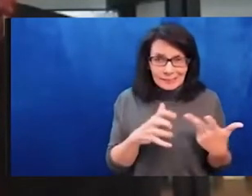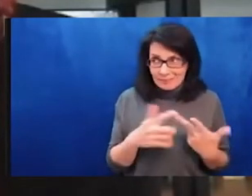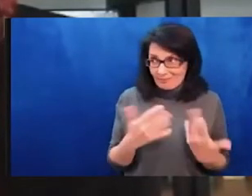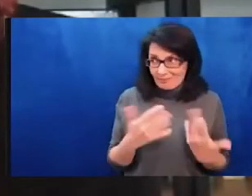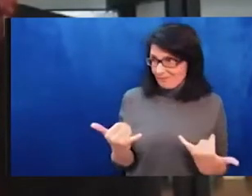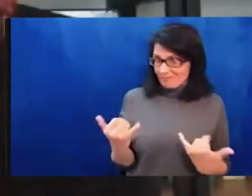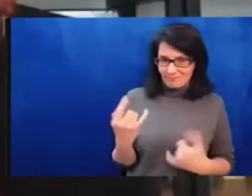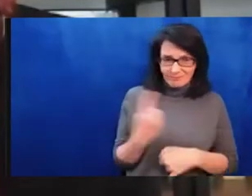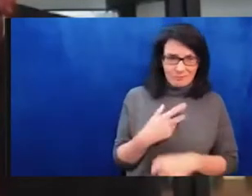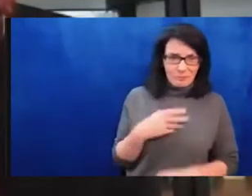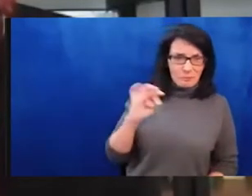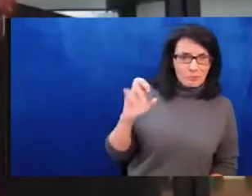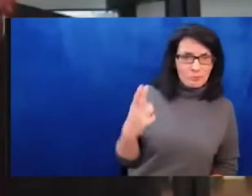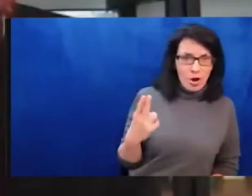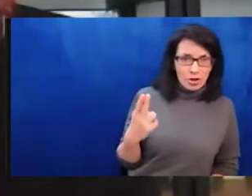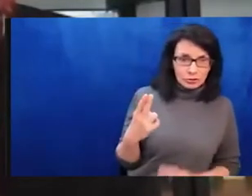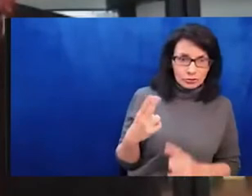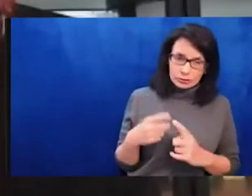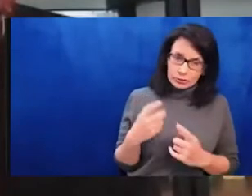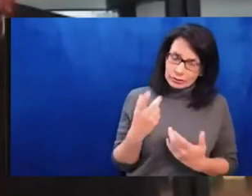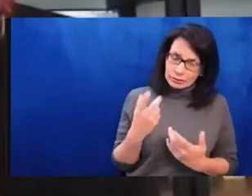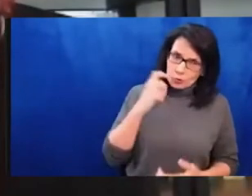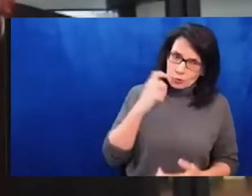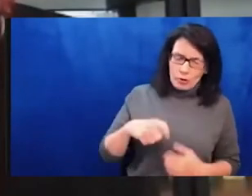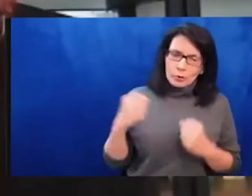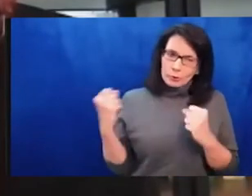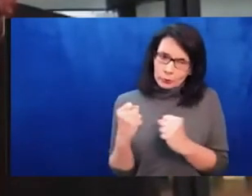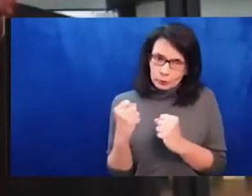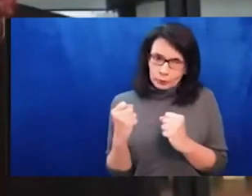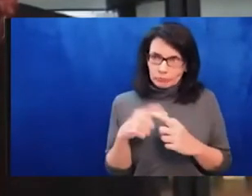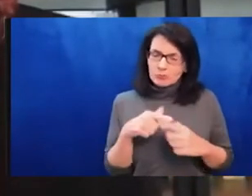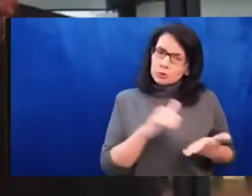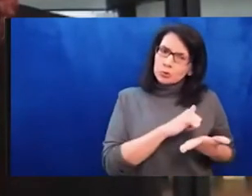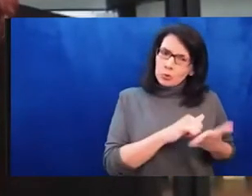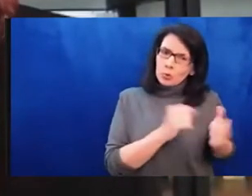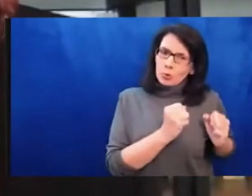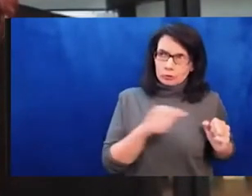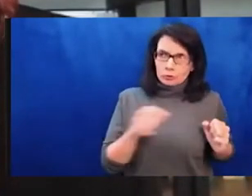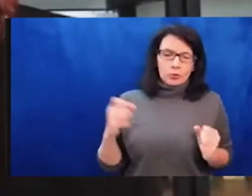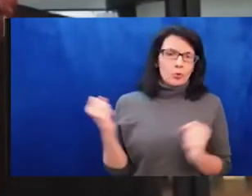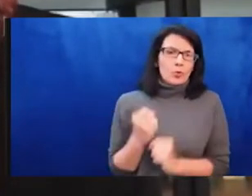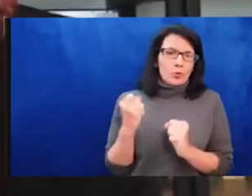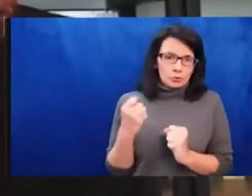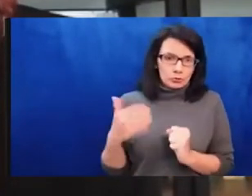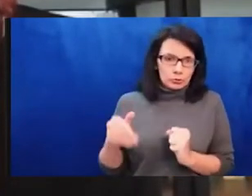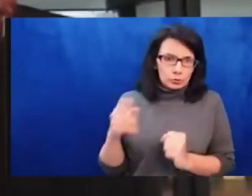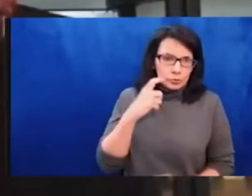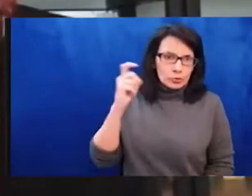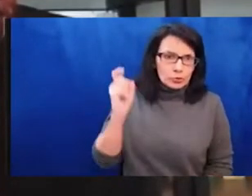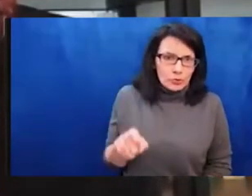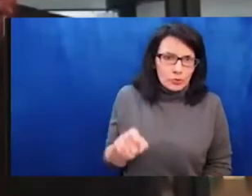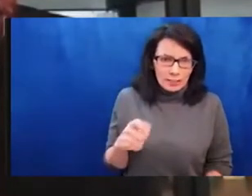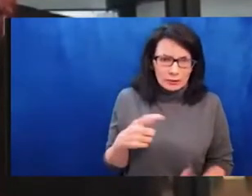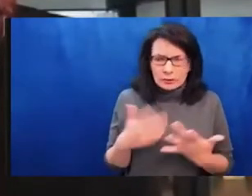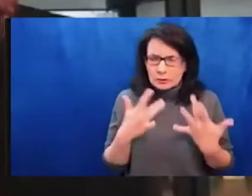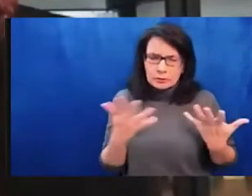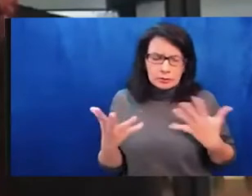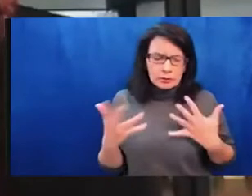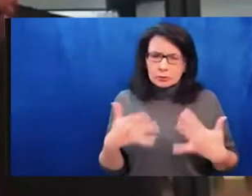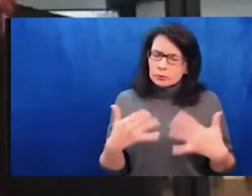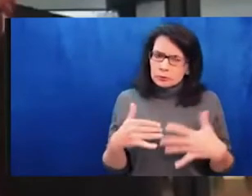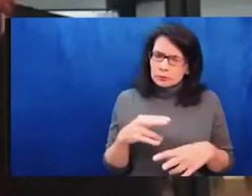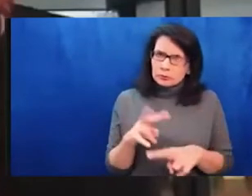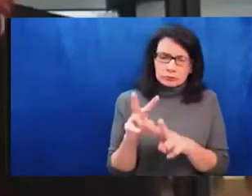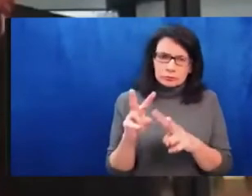brave people who are staying where they live and are living underground right now, um, in some cities without water, without